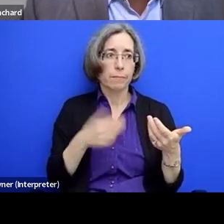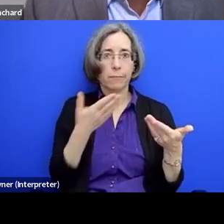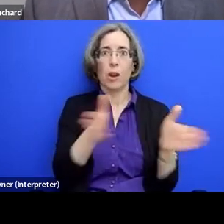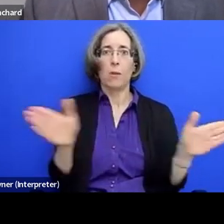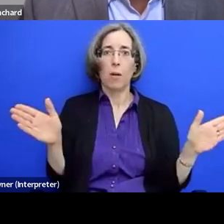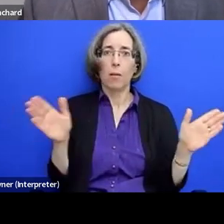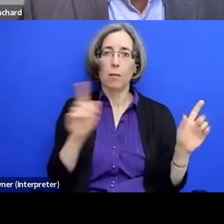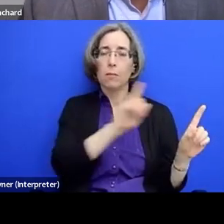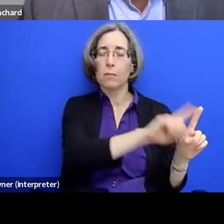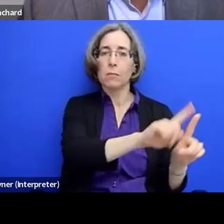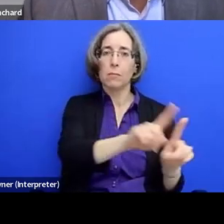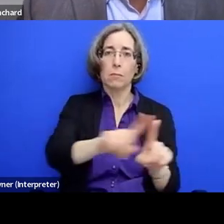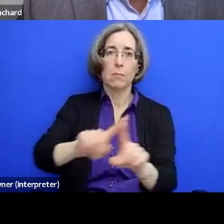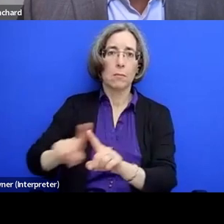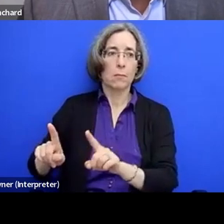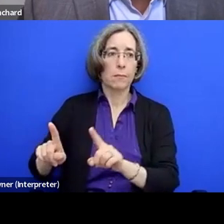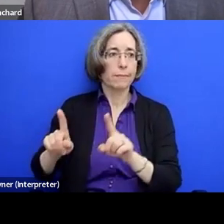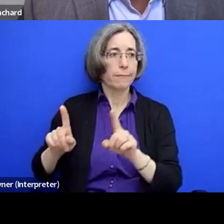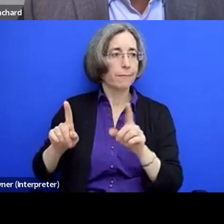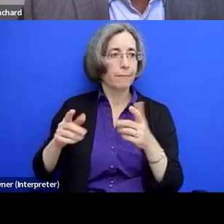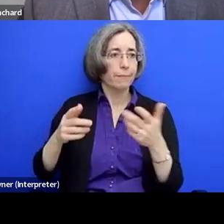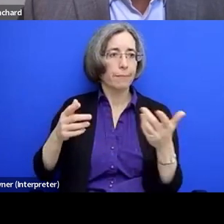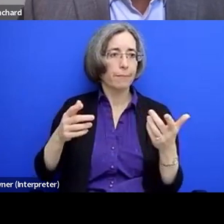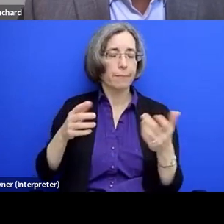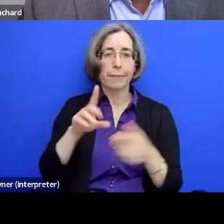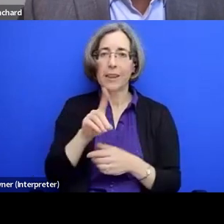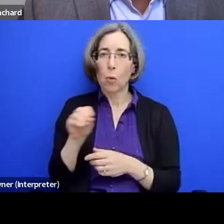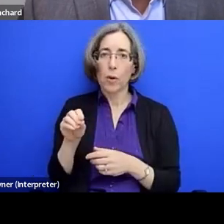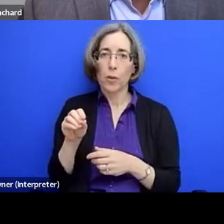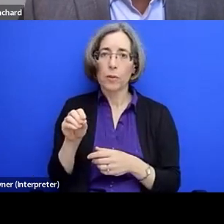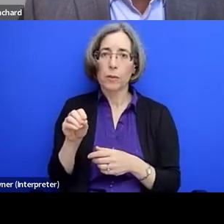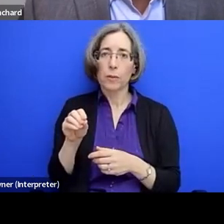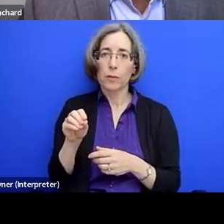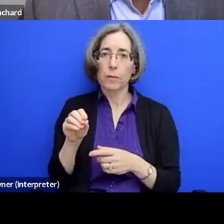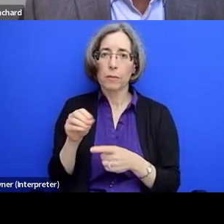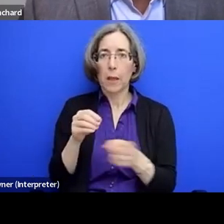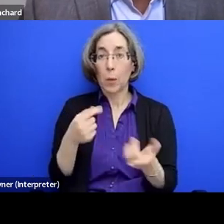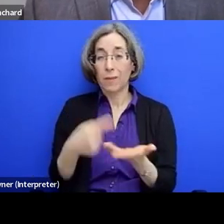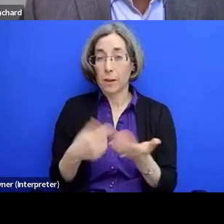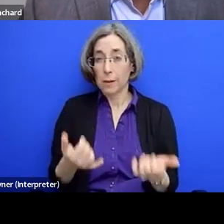all of the, you know, the many disorders that have been discussed today?